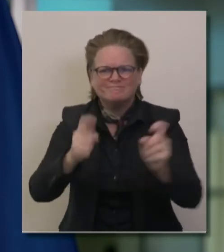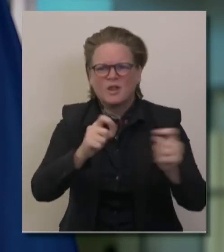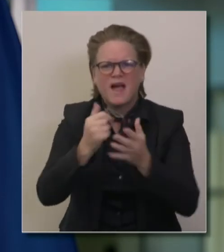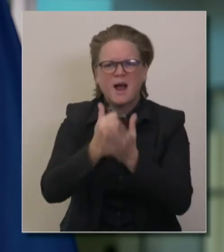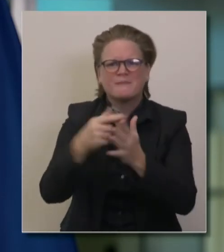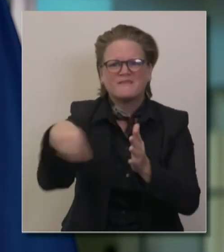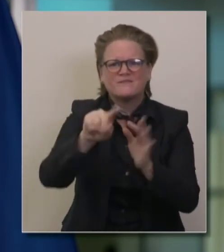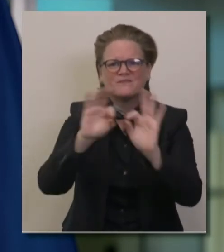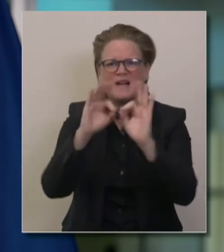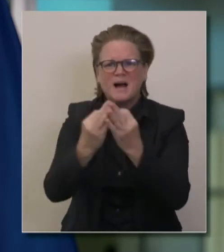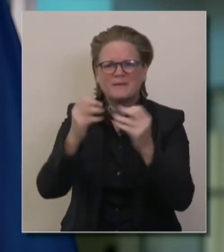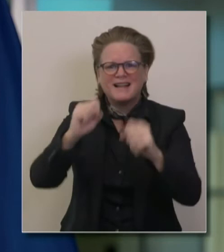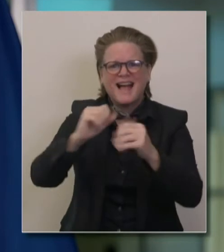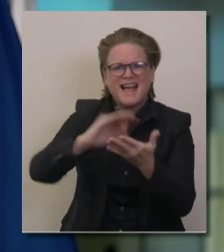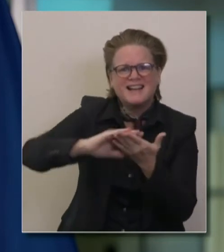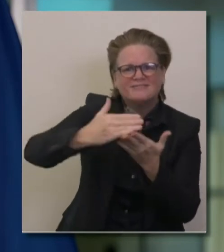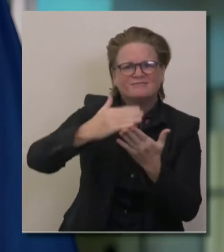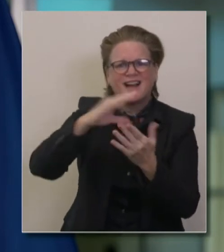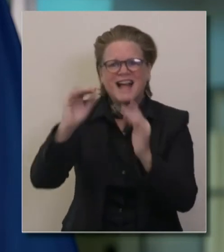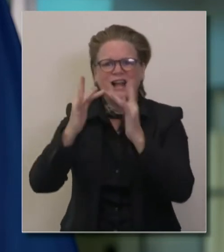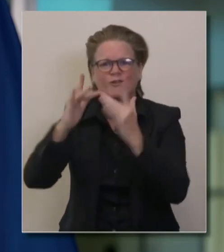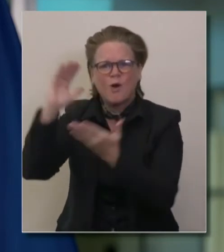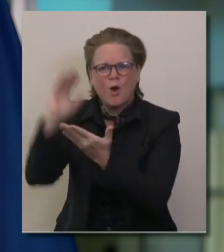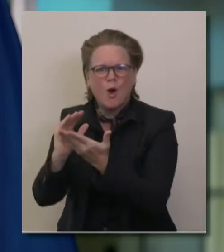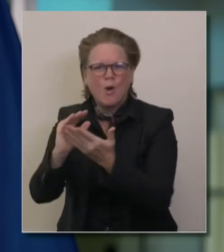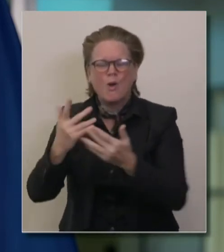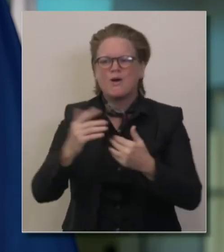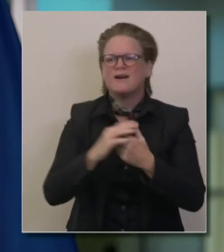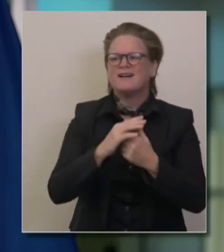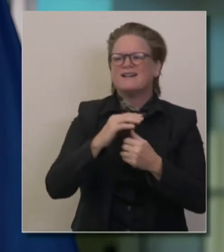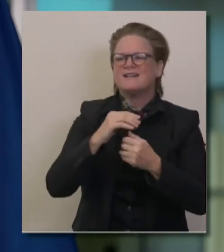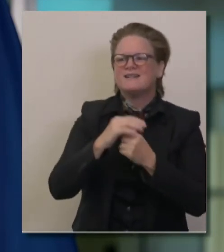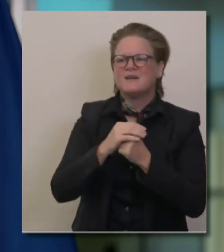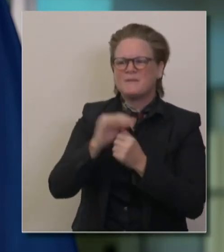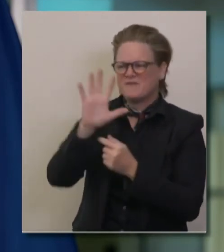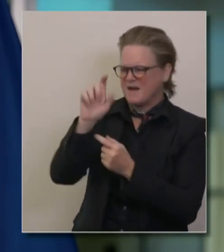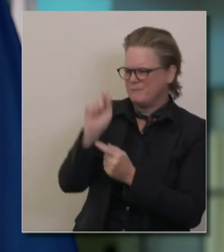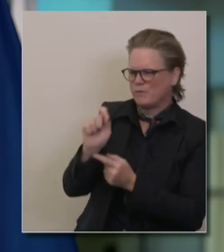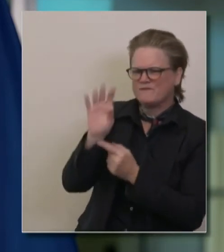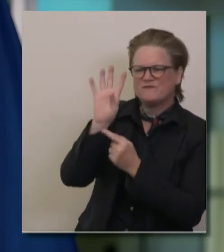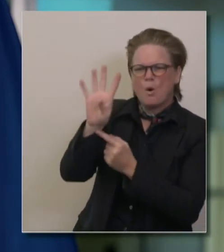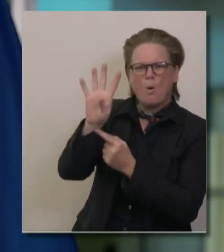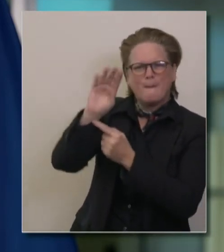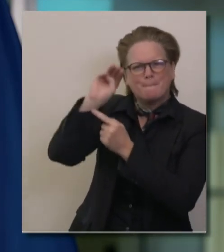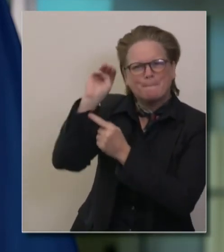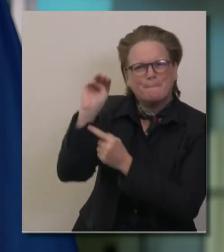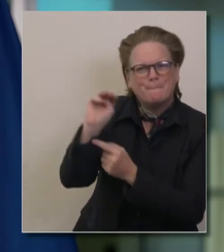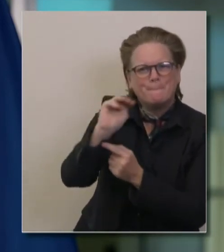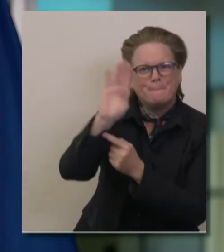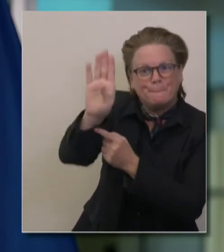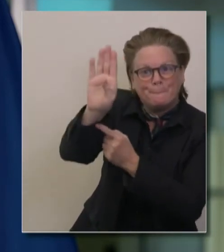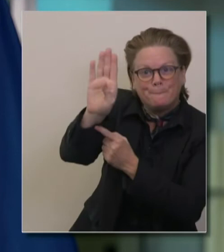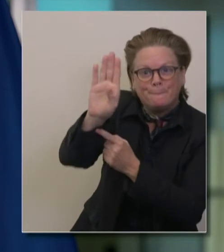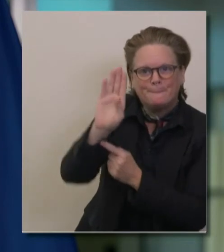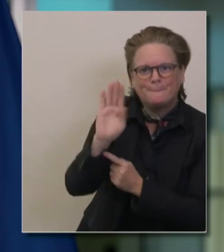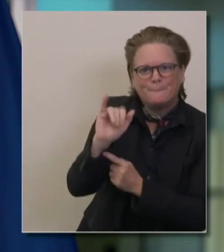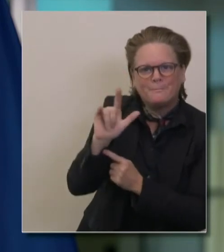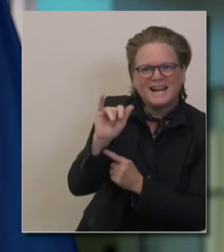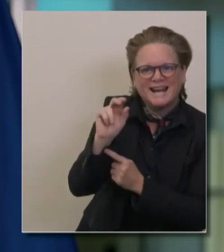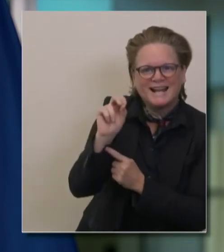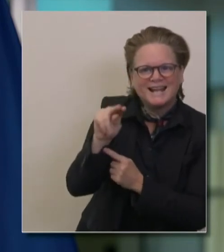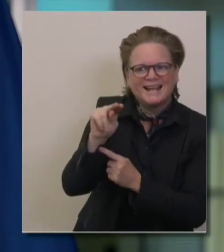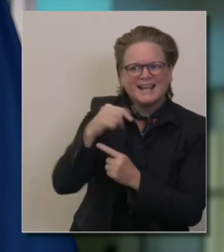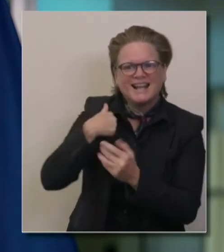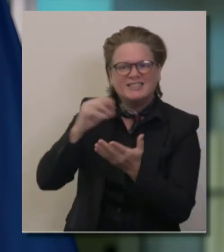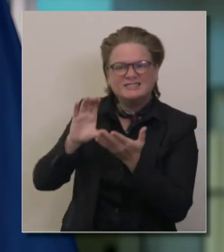in terms of that 5.4 billion dollar and learning loss money being used more strategically to address the issue of equity.